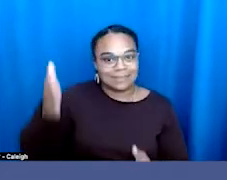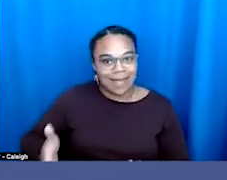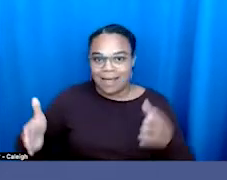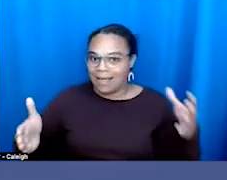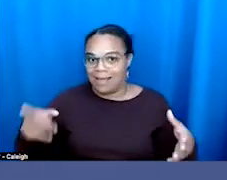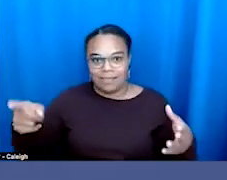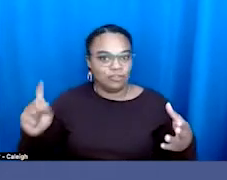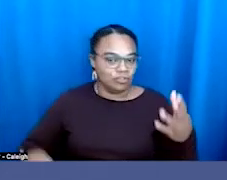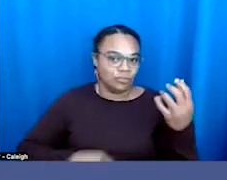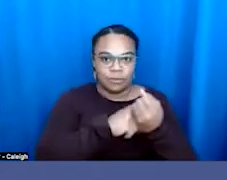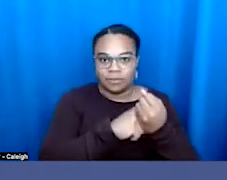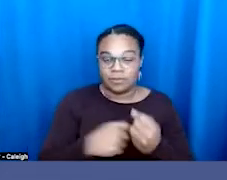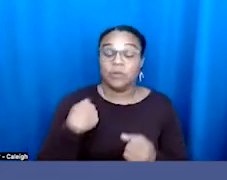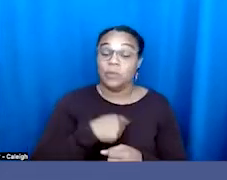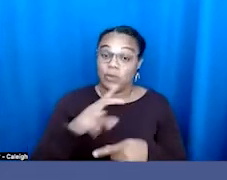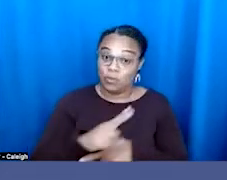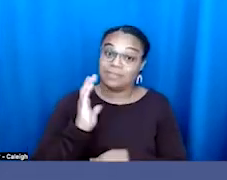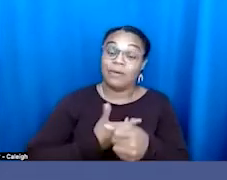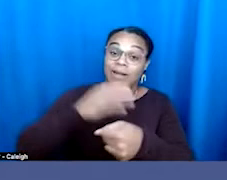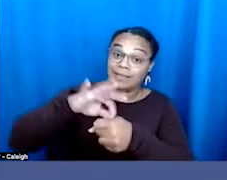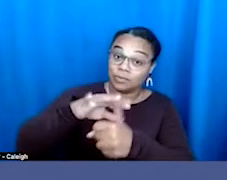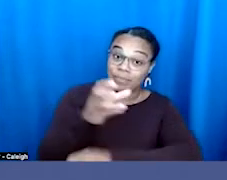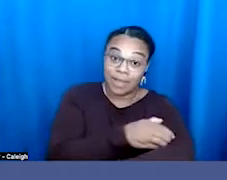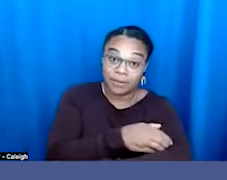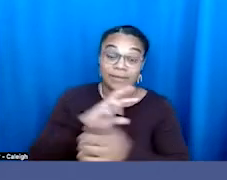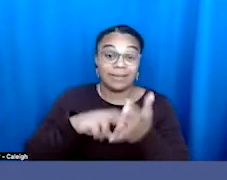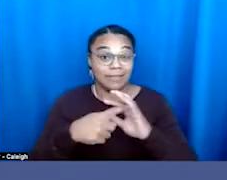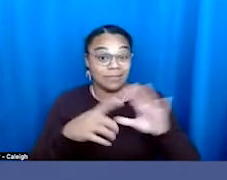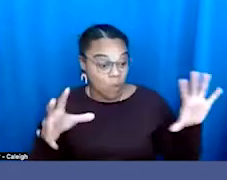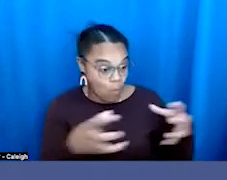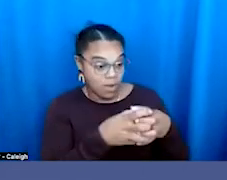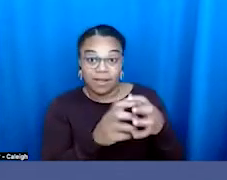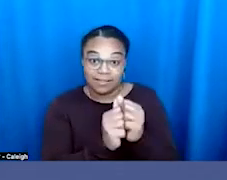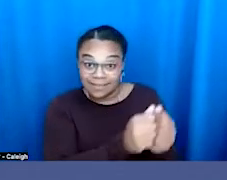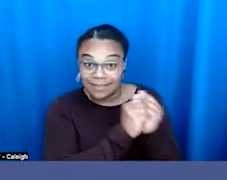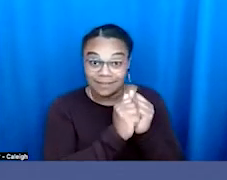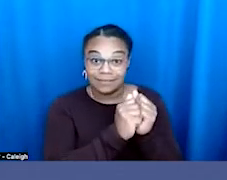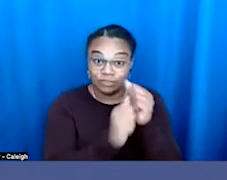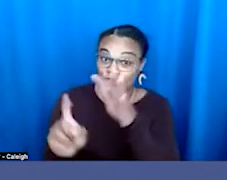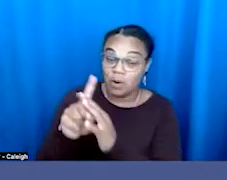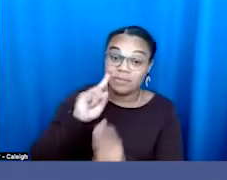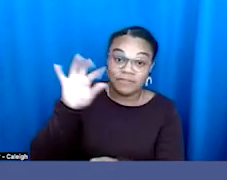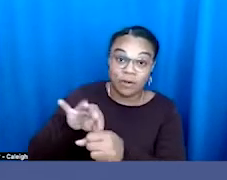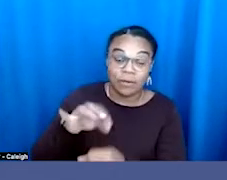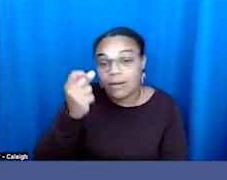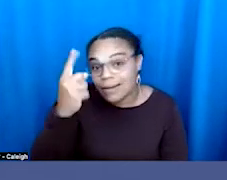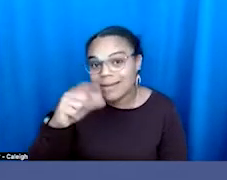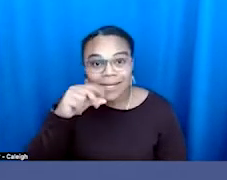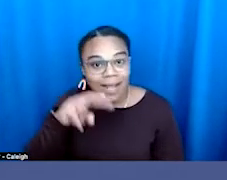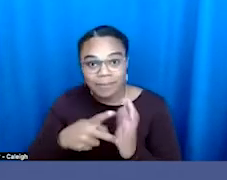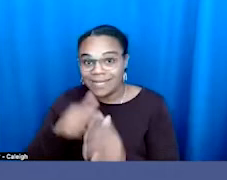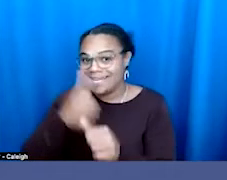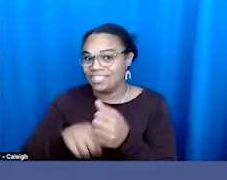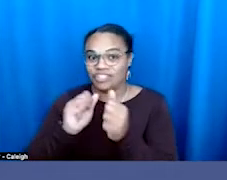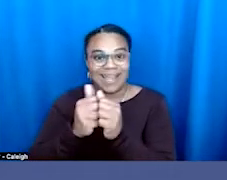electoral power. It means organizing and turning out to vote, not because every candidate is perfect, but because it is